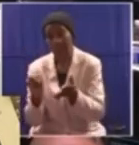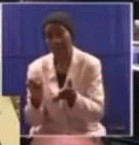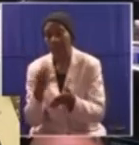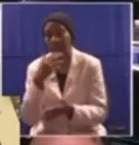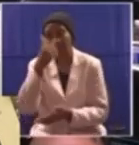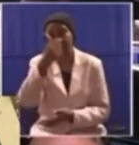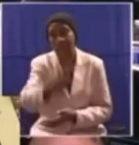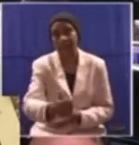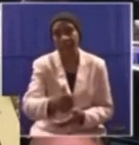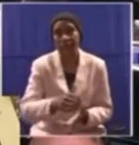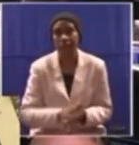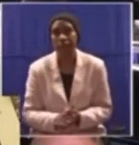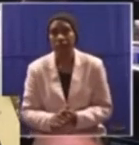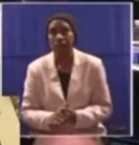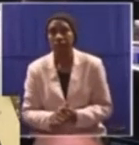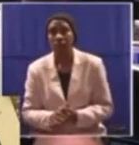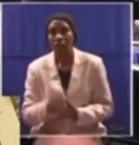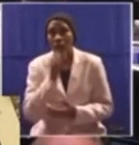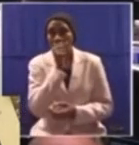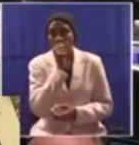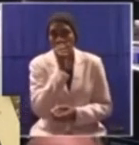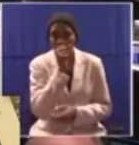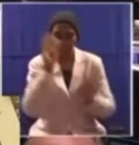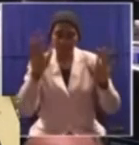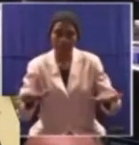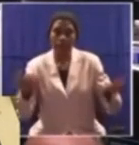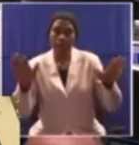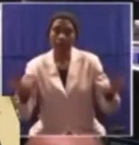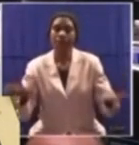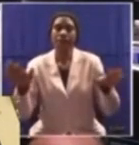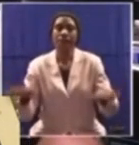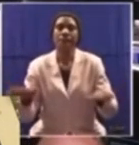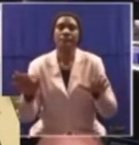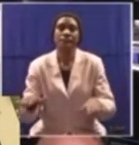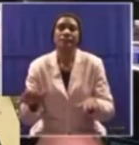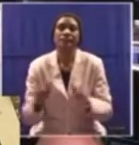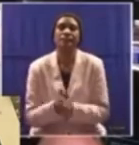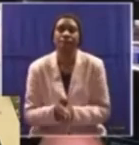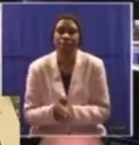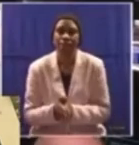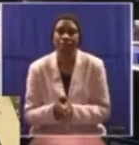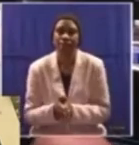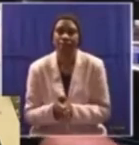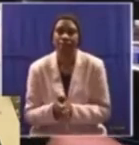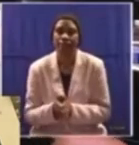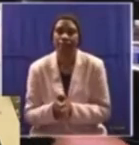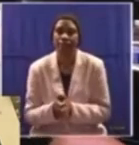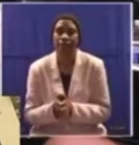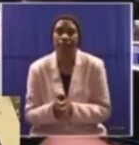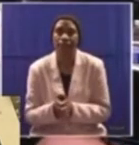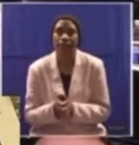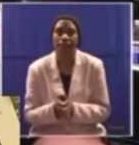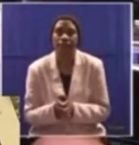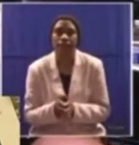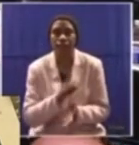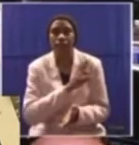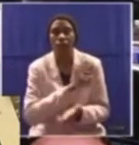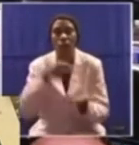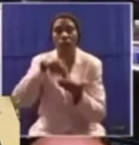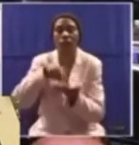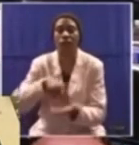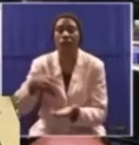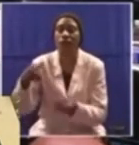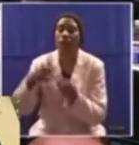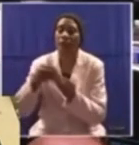please take your seat. Order members. Order. Order. Why are you rising,